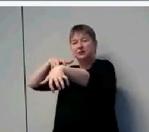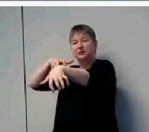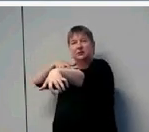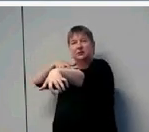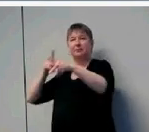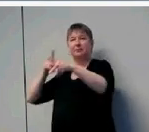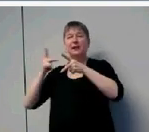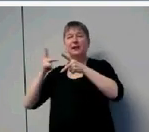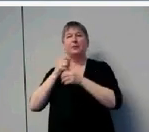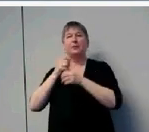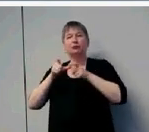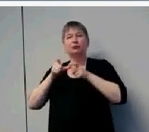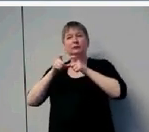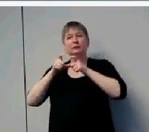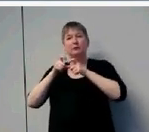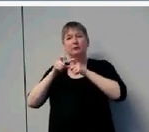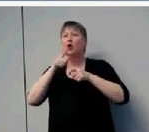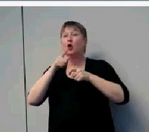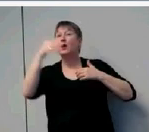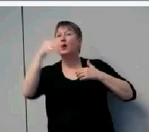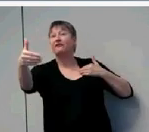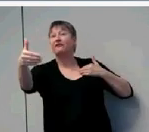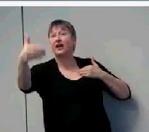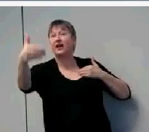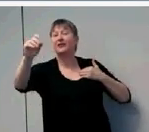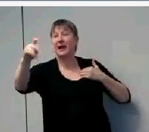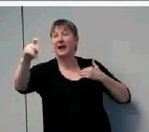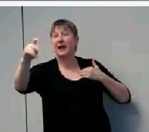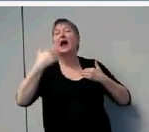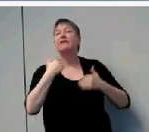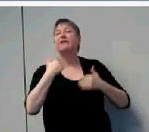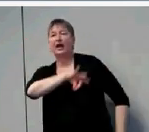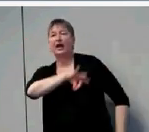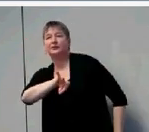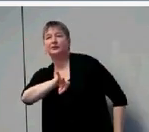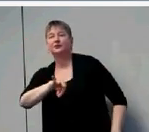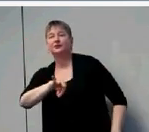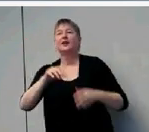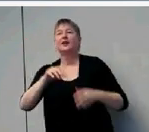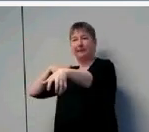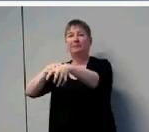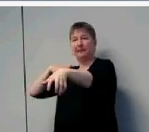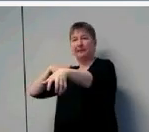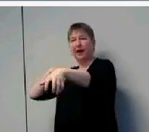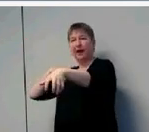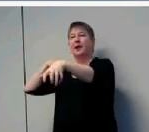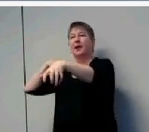fit children have an advantage of being at the front of the pack developmentally. But it does suggest that later fit children can